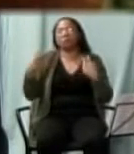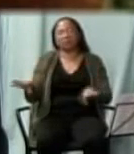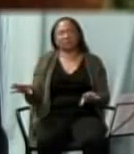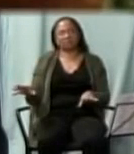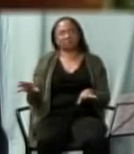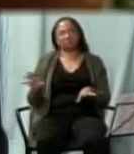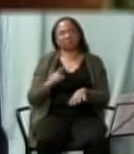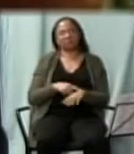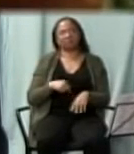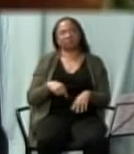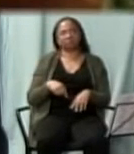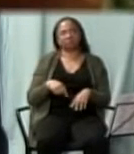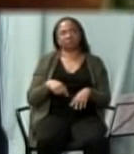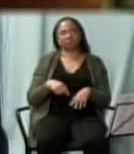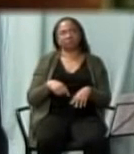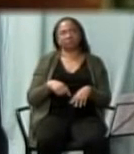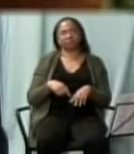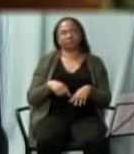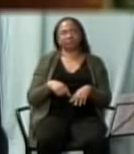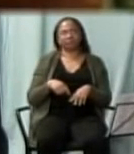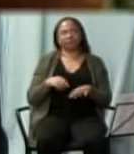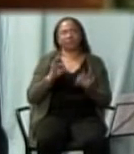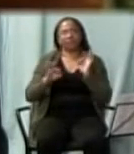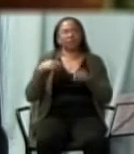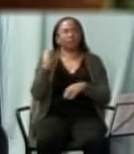received with faith.